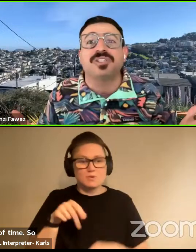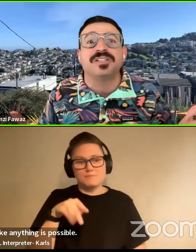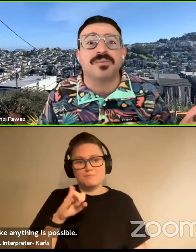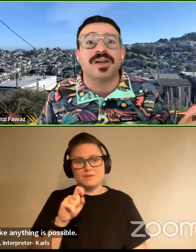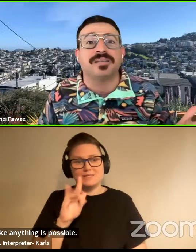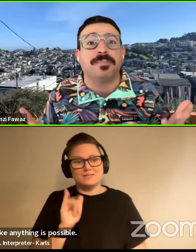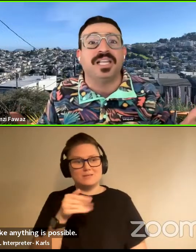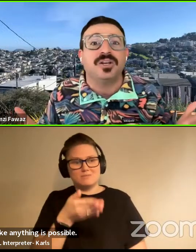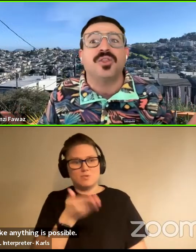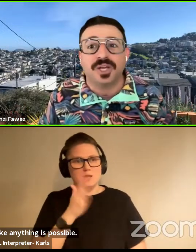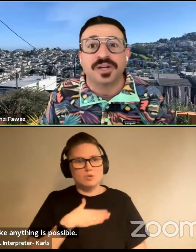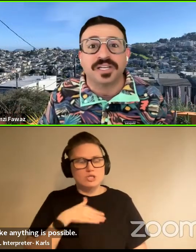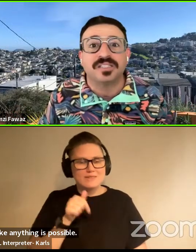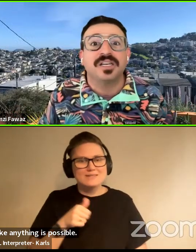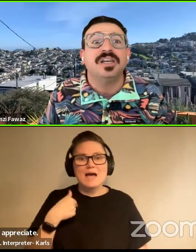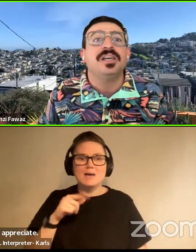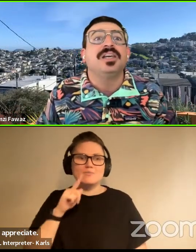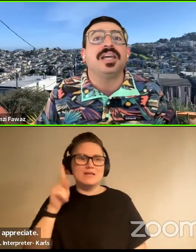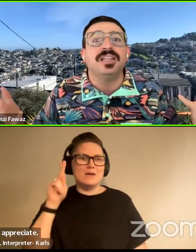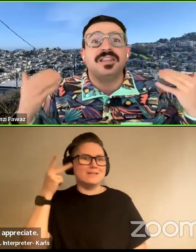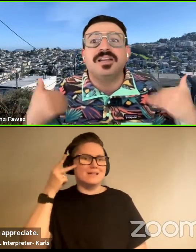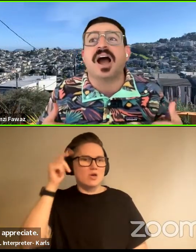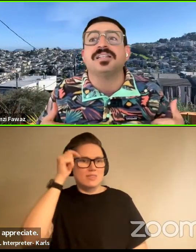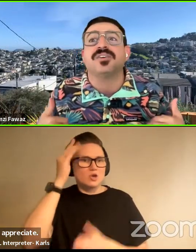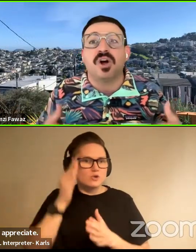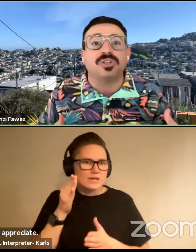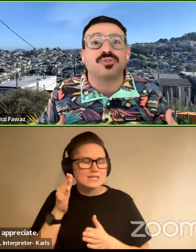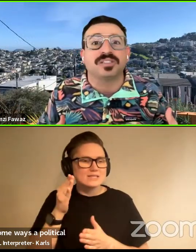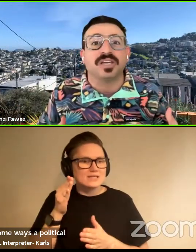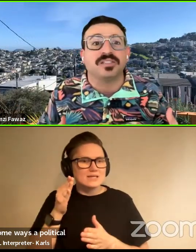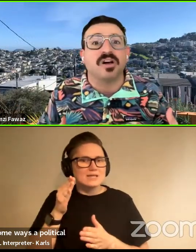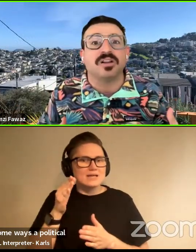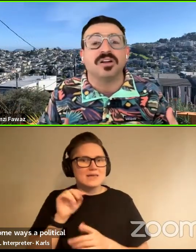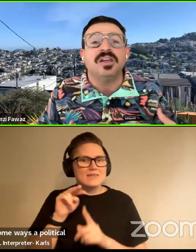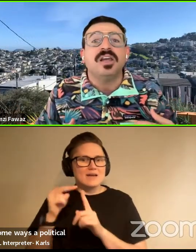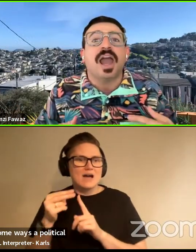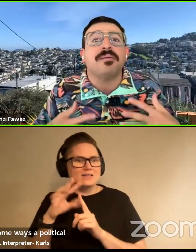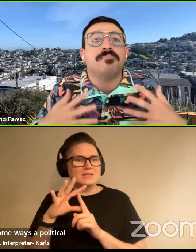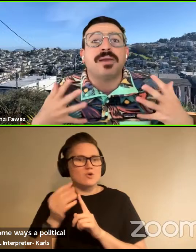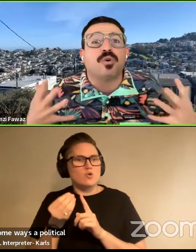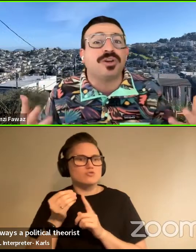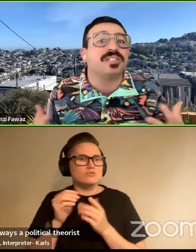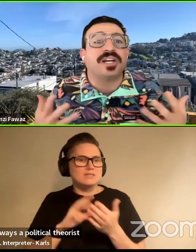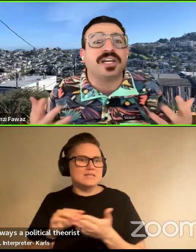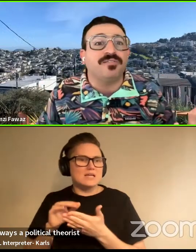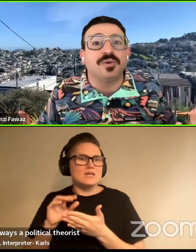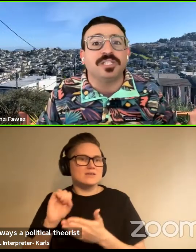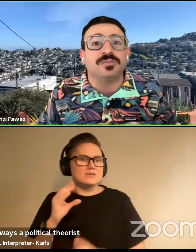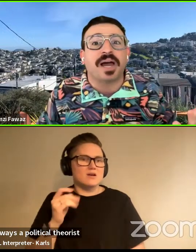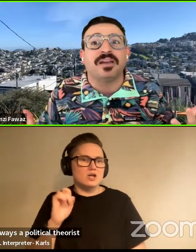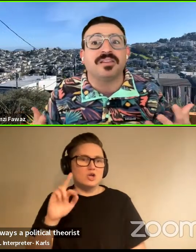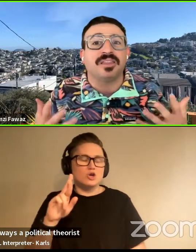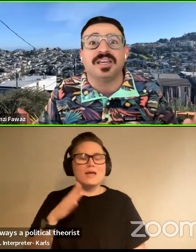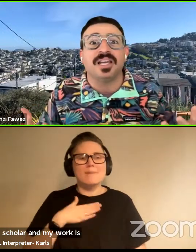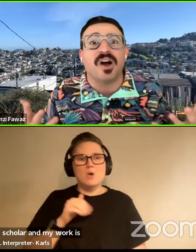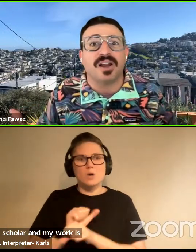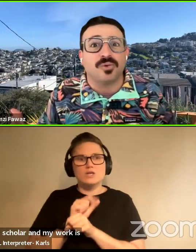I'm very much in some ways, a political theorist in the guise of a cultural studies scholar. And my work is very influenced by the thinking